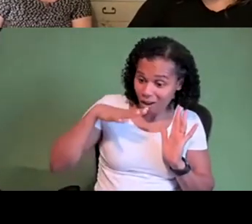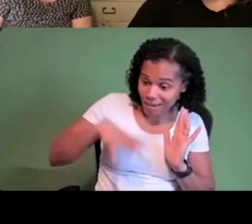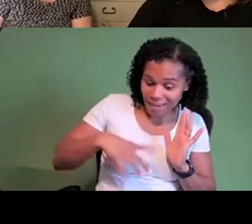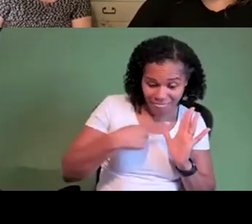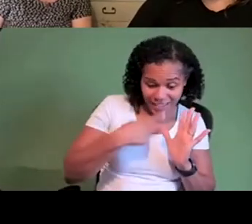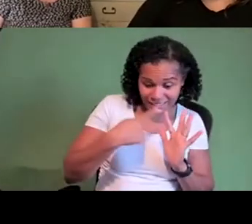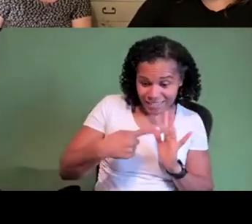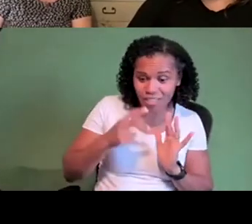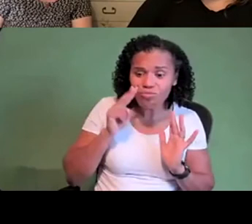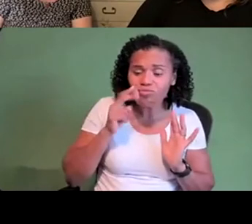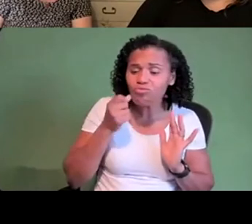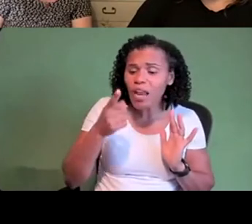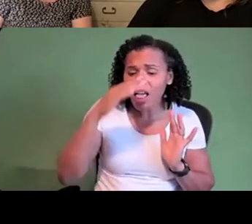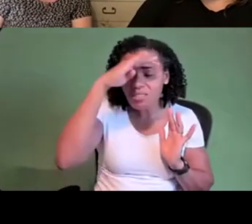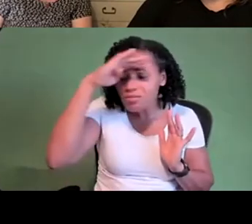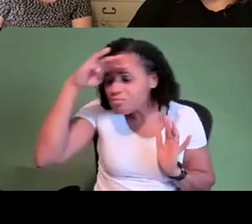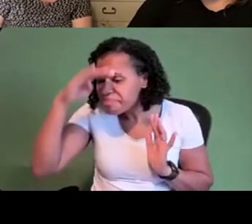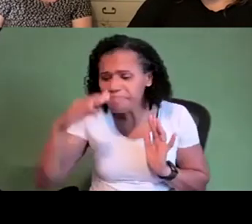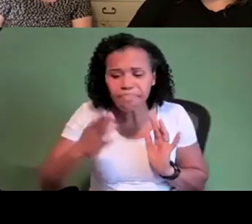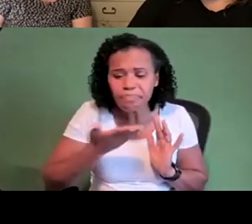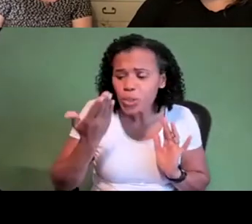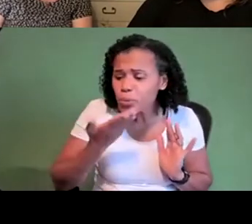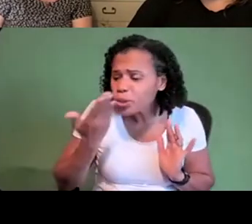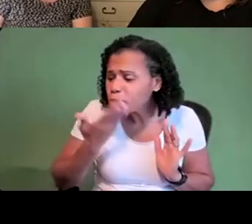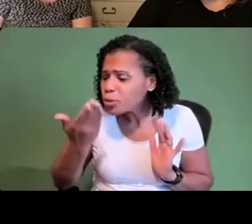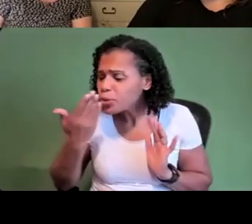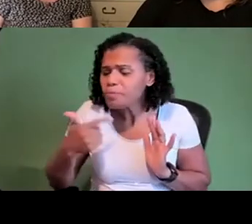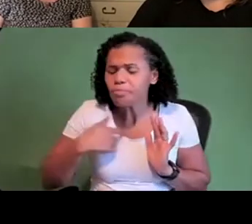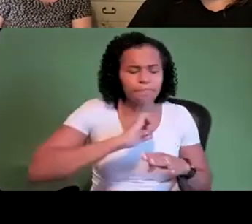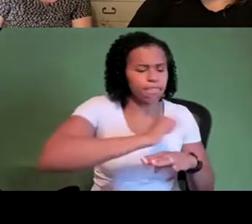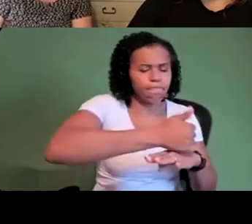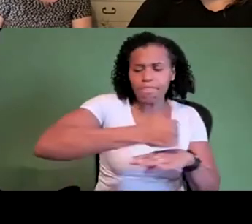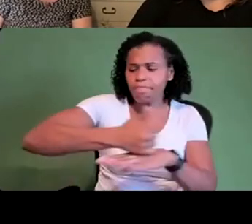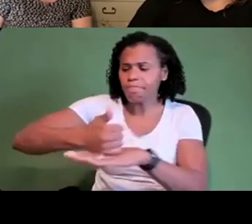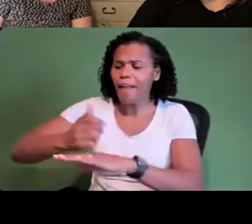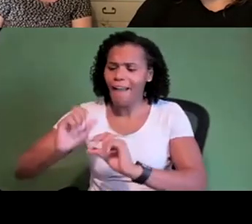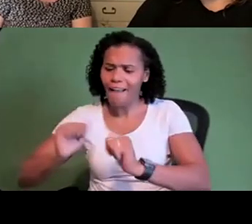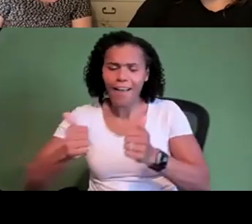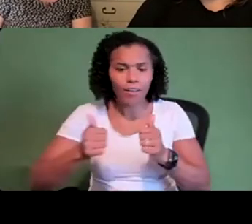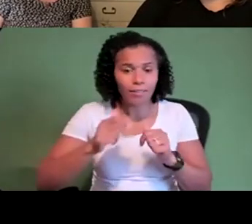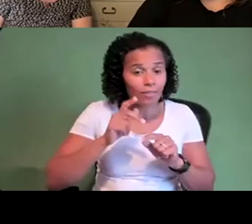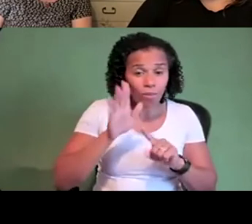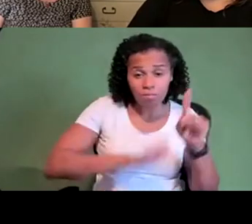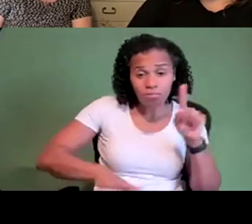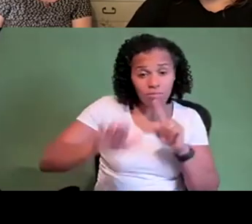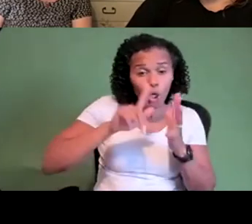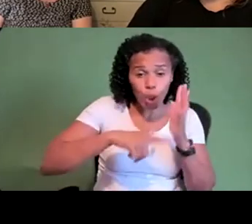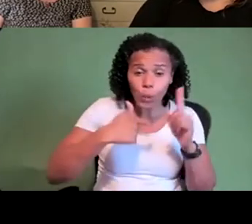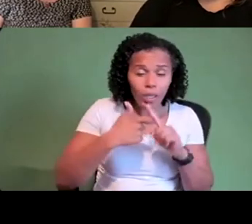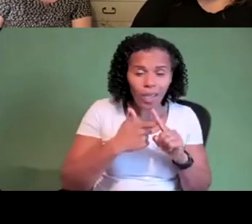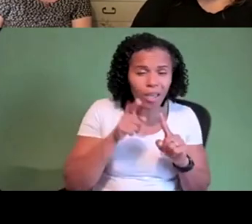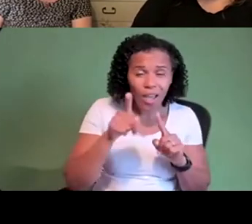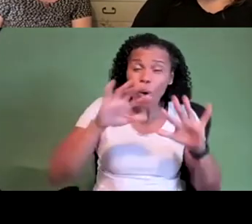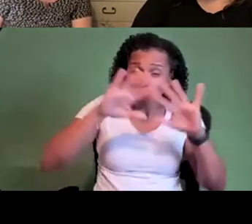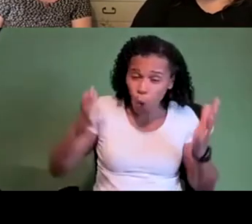what i discover is missing and i see this as a pattern now all over the country and just probably global of